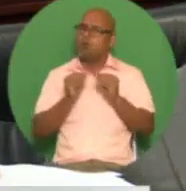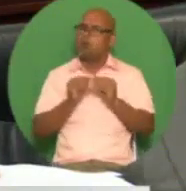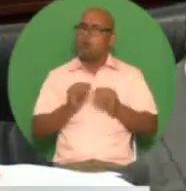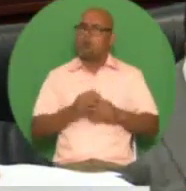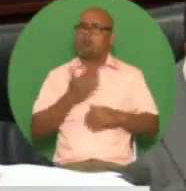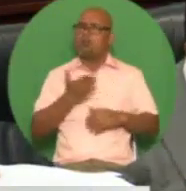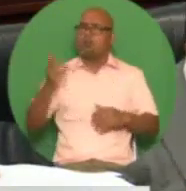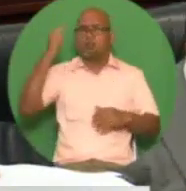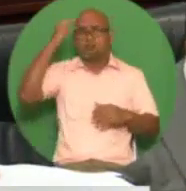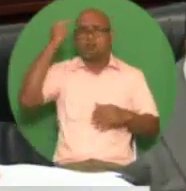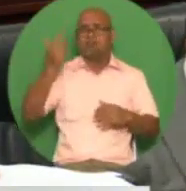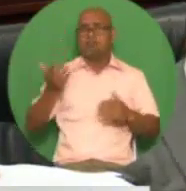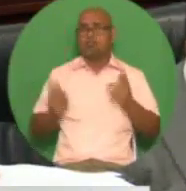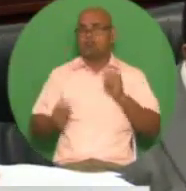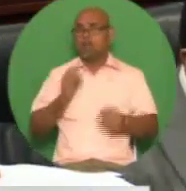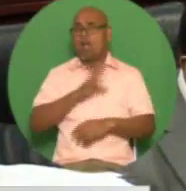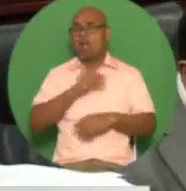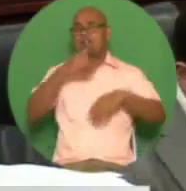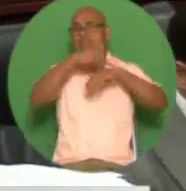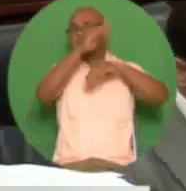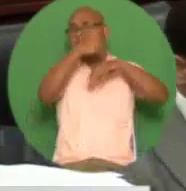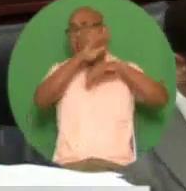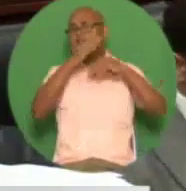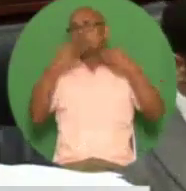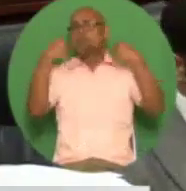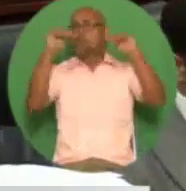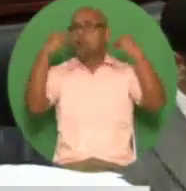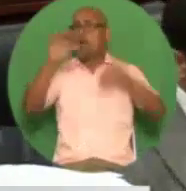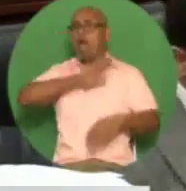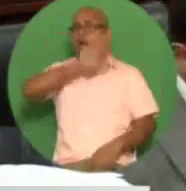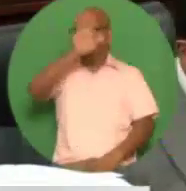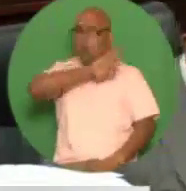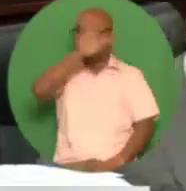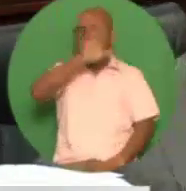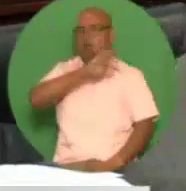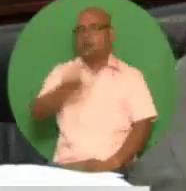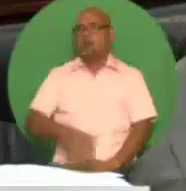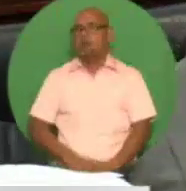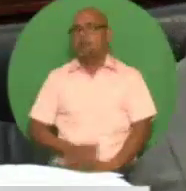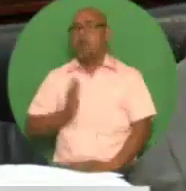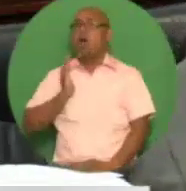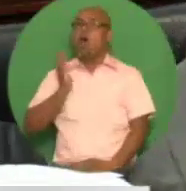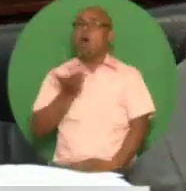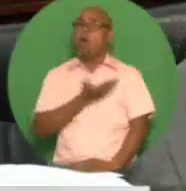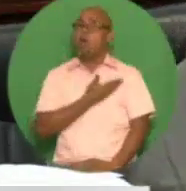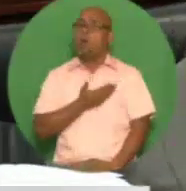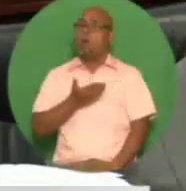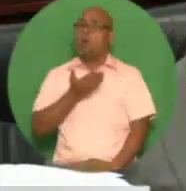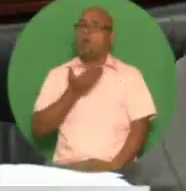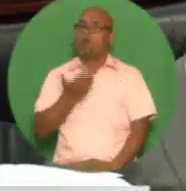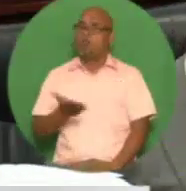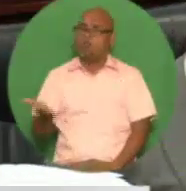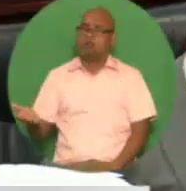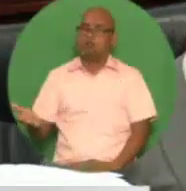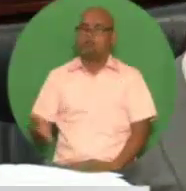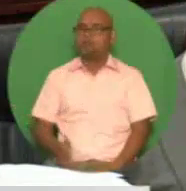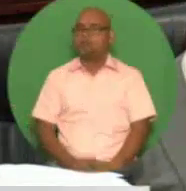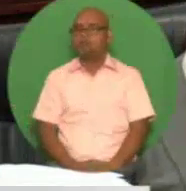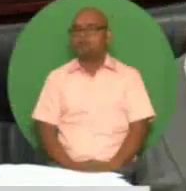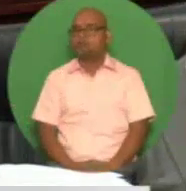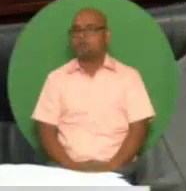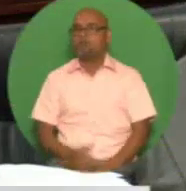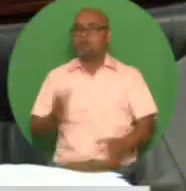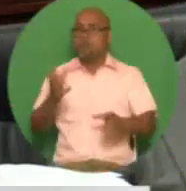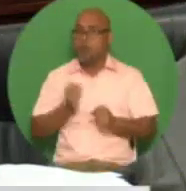and foreign markets we're ensuring that these goods and services are sufficiently competitive for accessing export markets